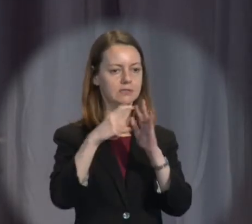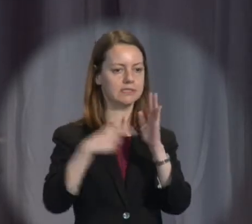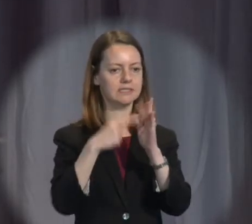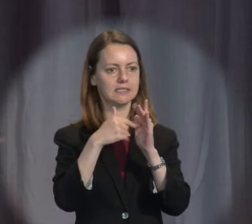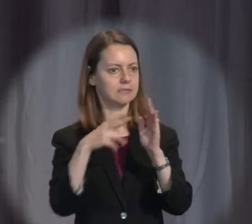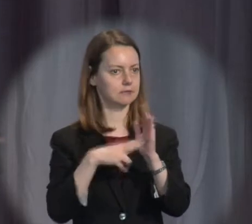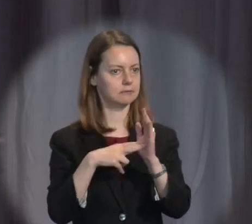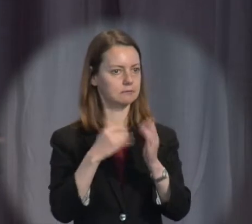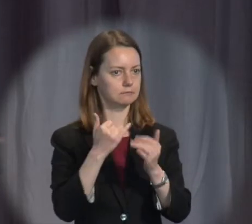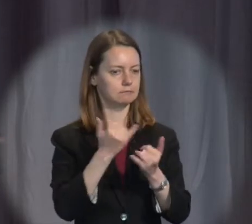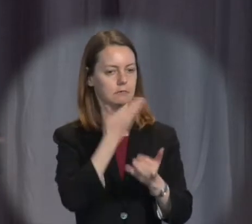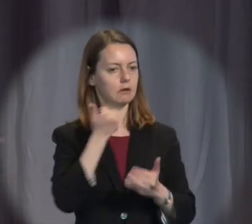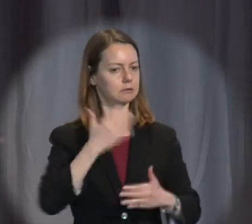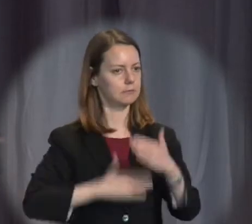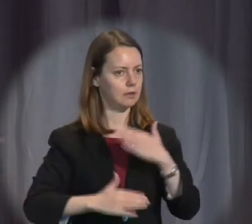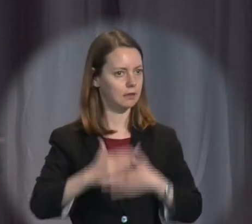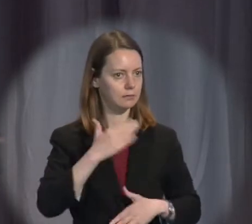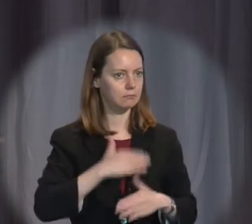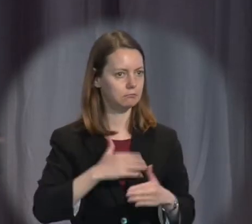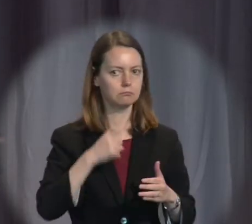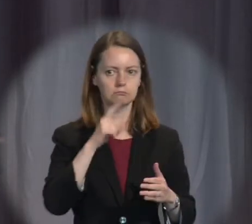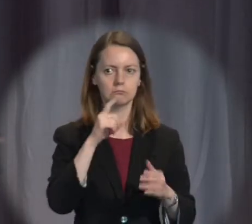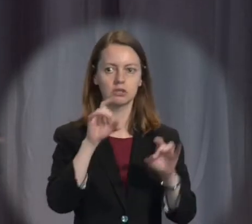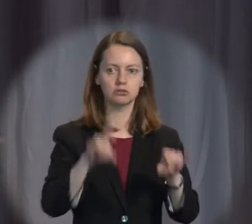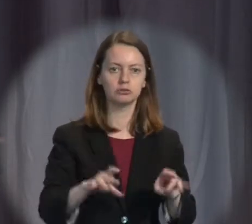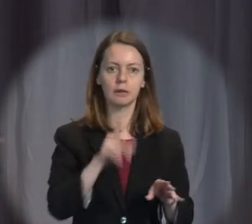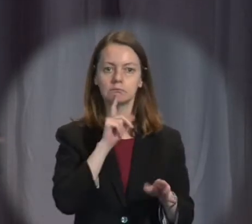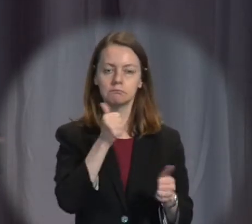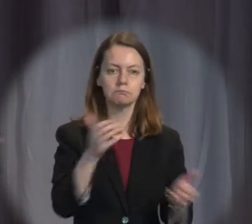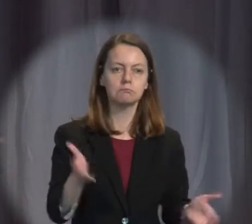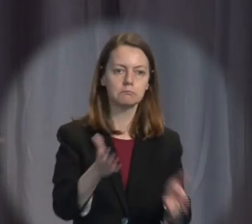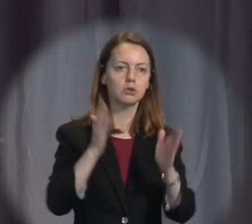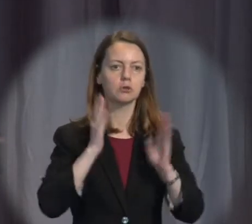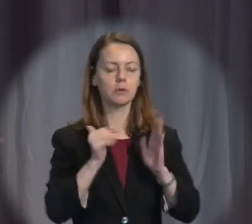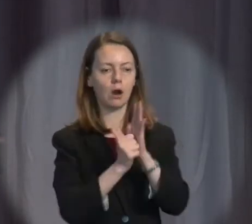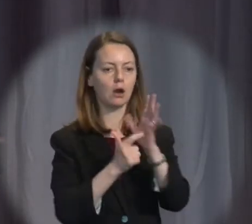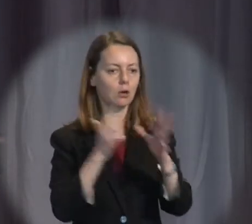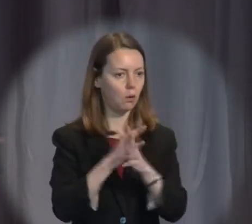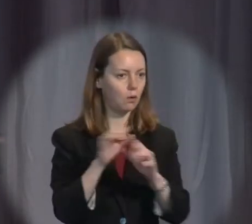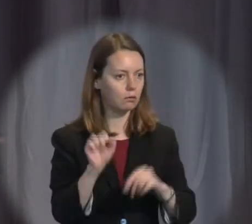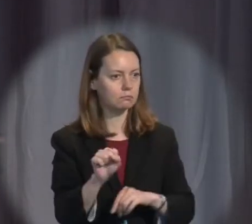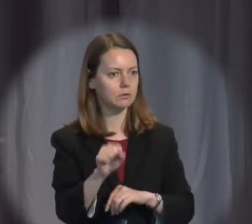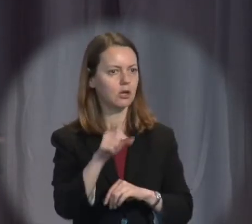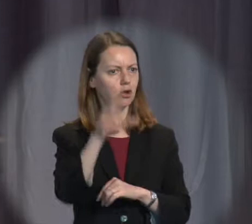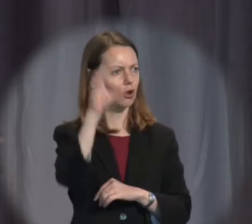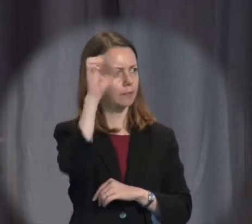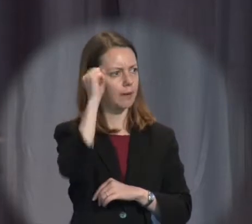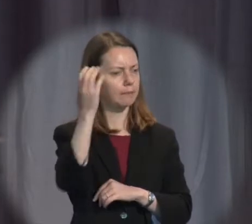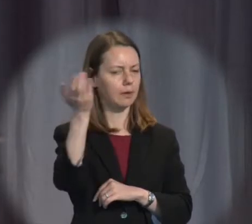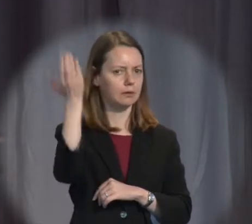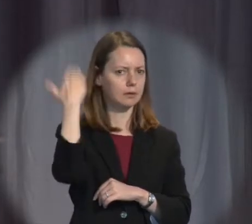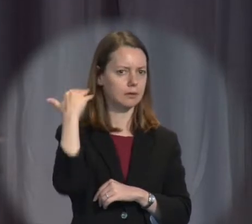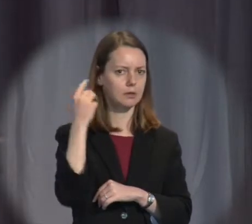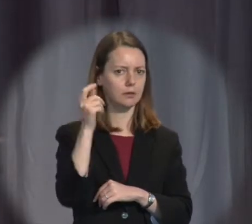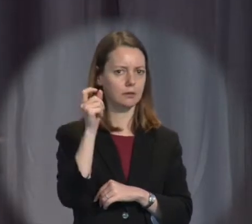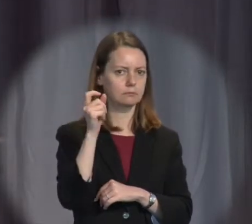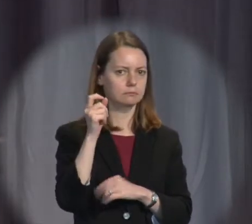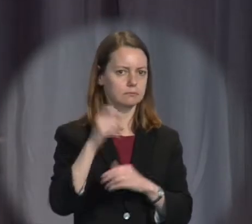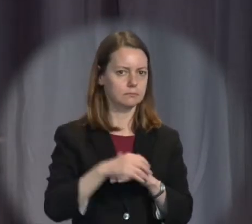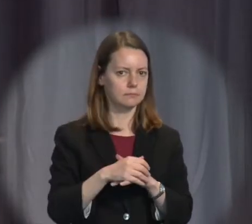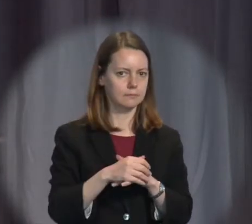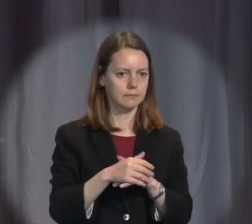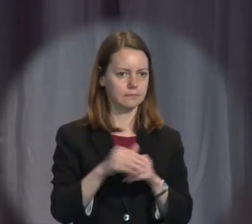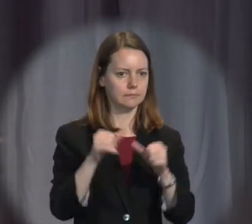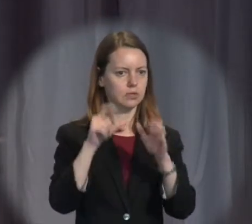heavily involved in the development of contemporary human rights law. You might remember the feisty, argumentative, difficult